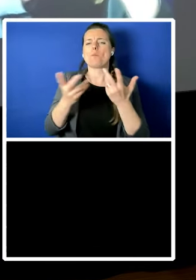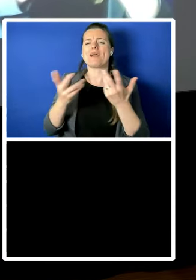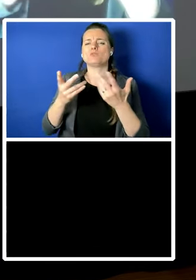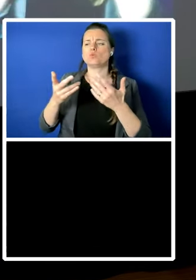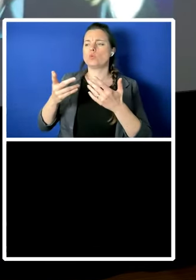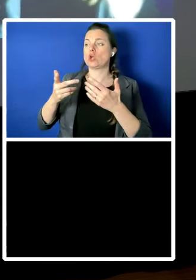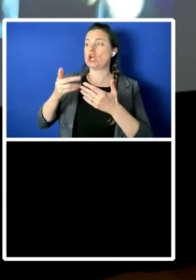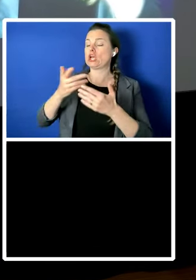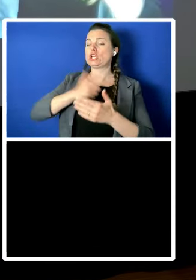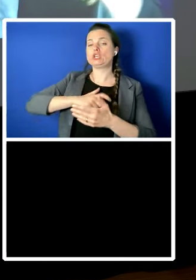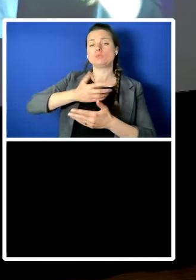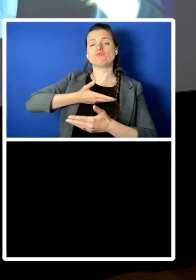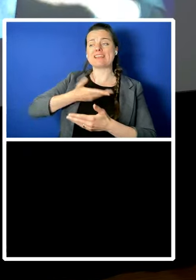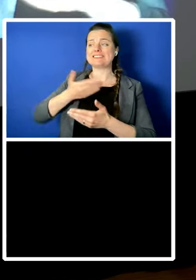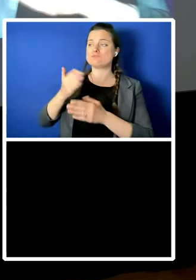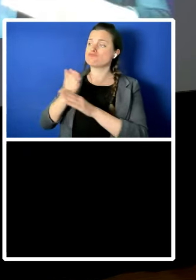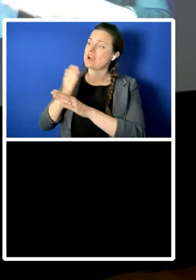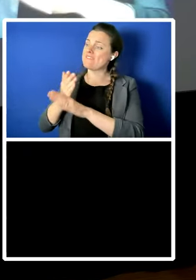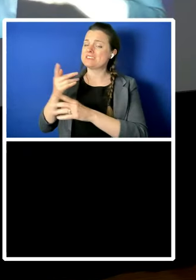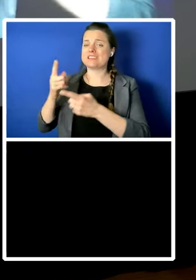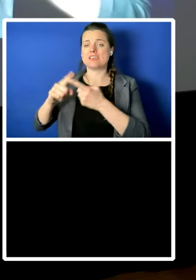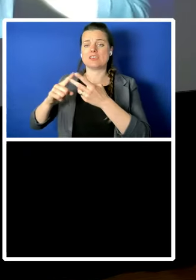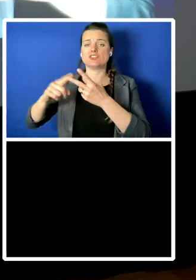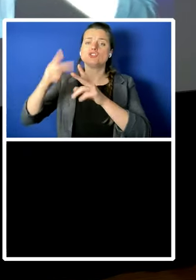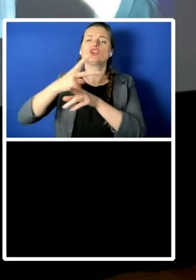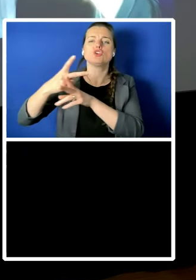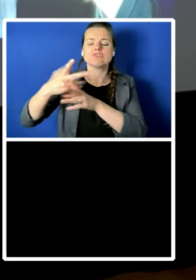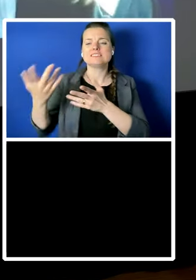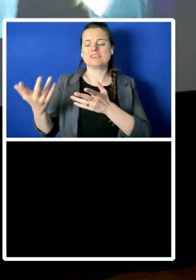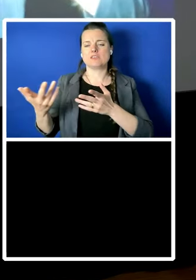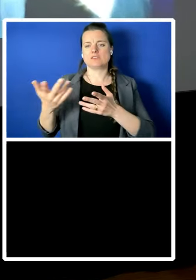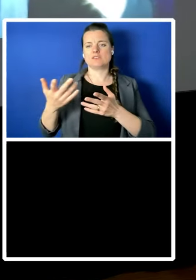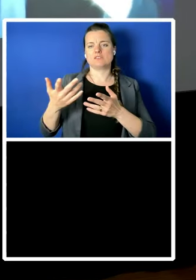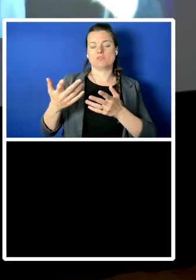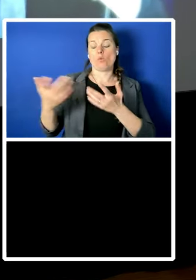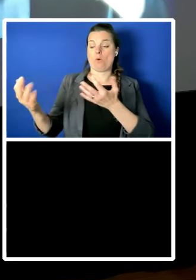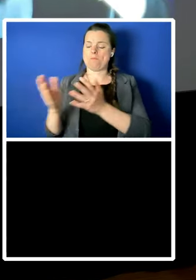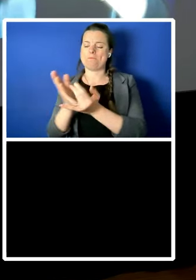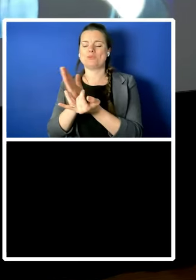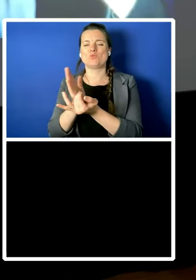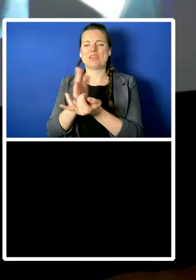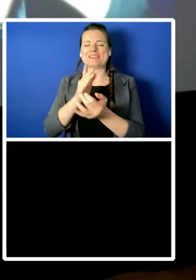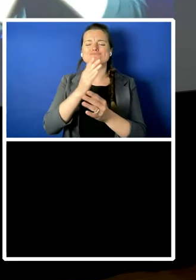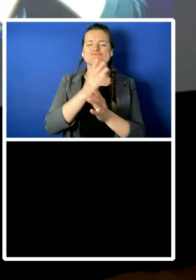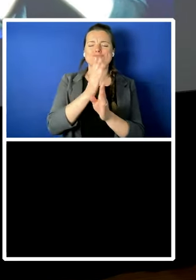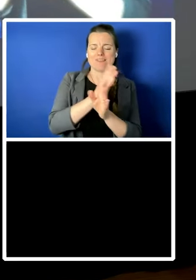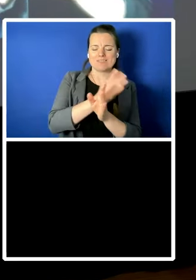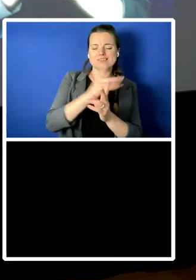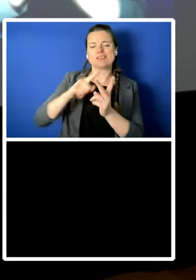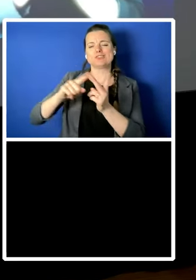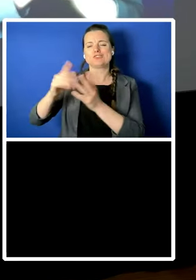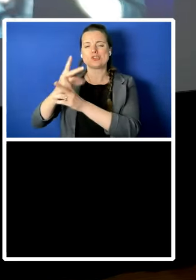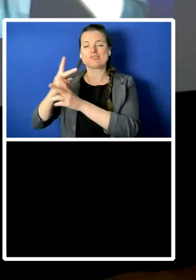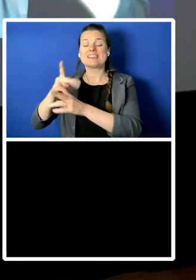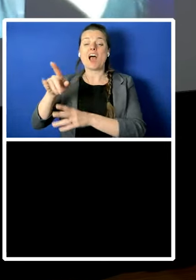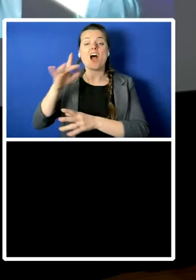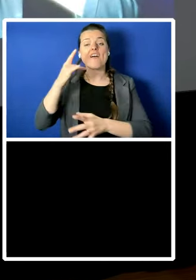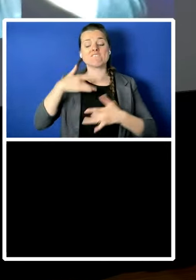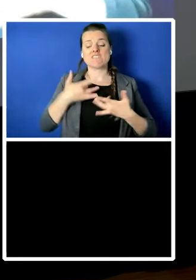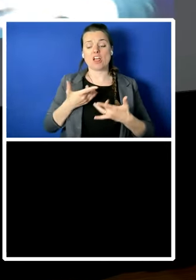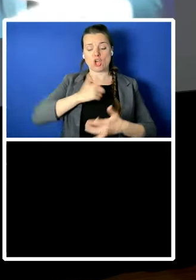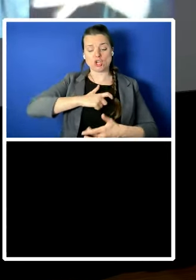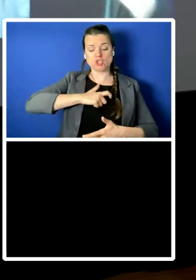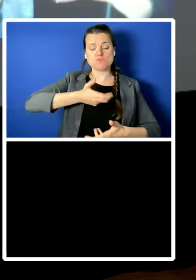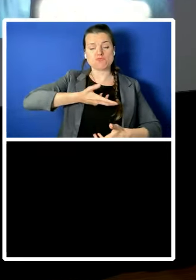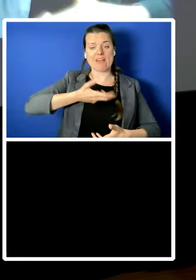and privacy you know um i think that human rights have a lot to contribute to analyzing these problems